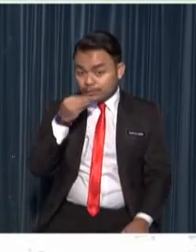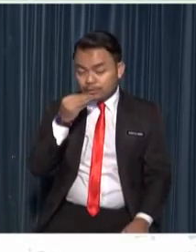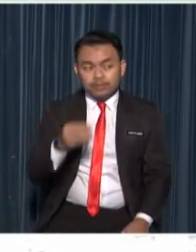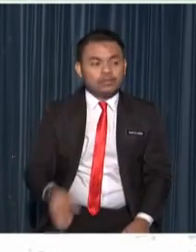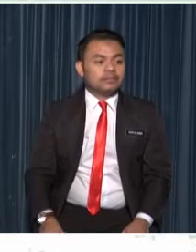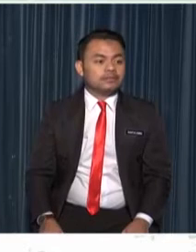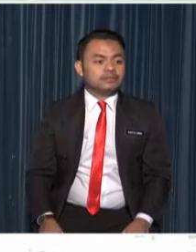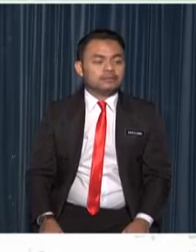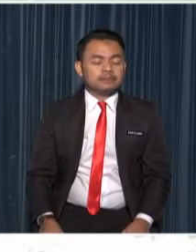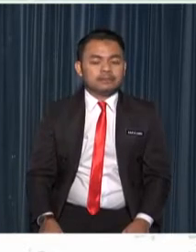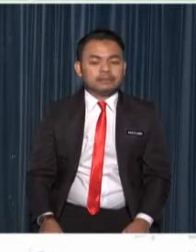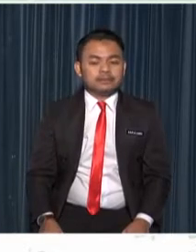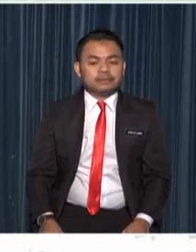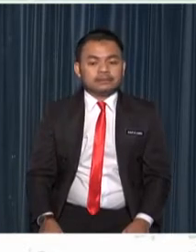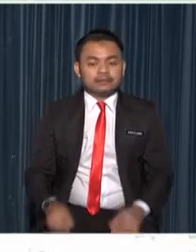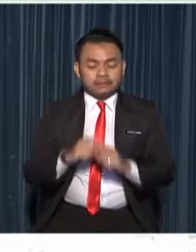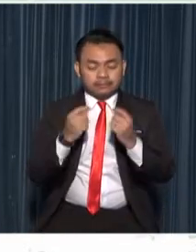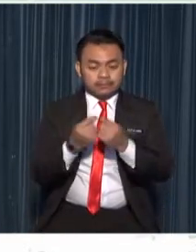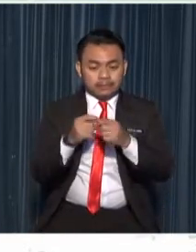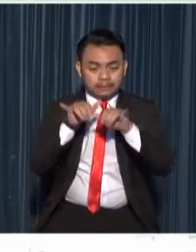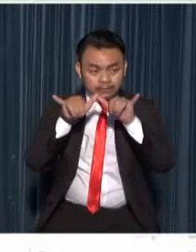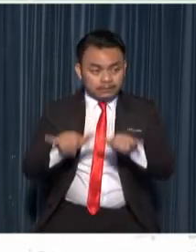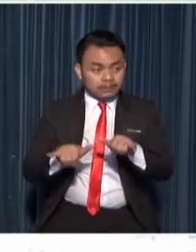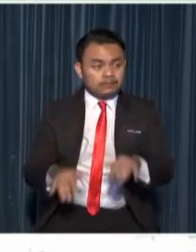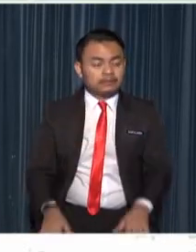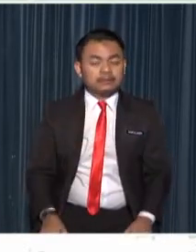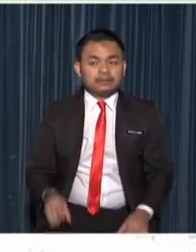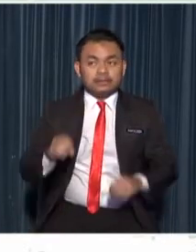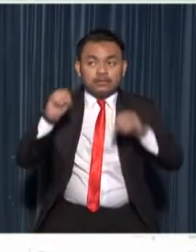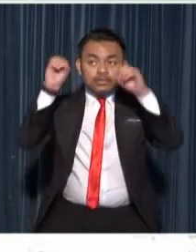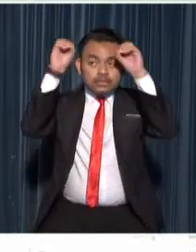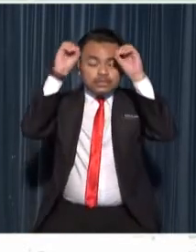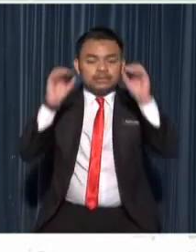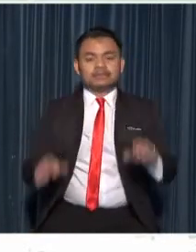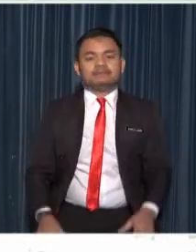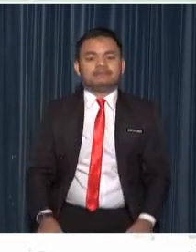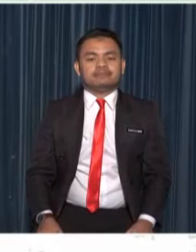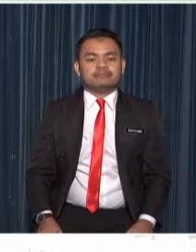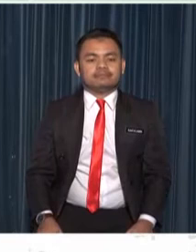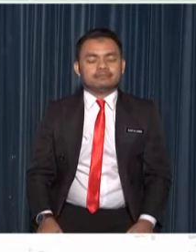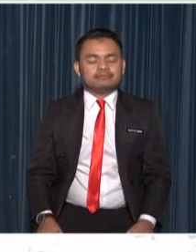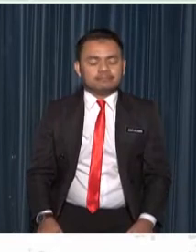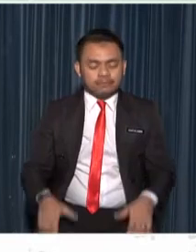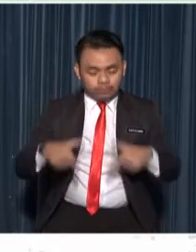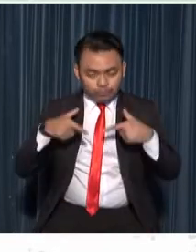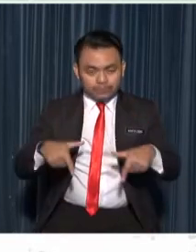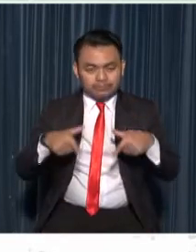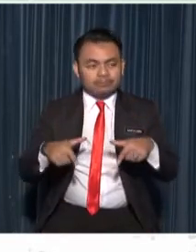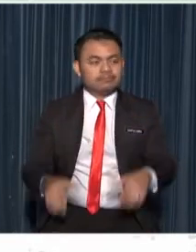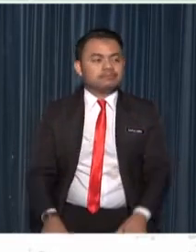habitat oxygen supply food supply